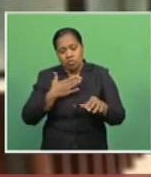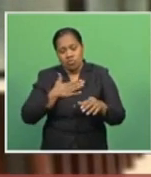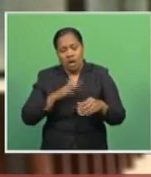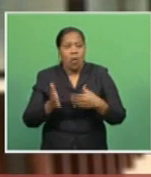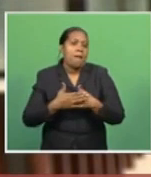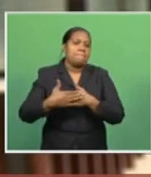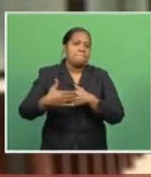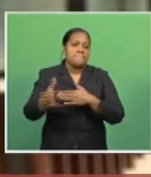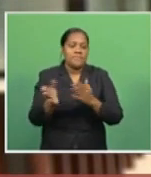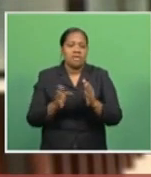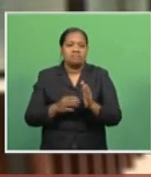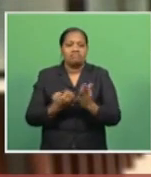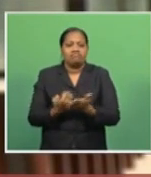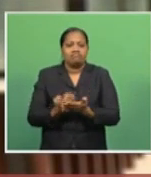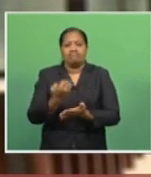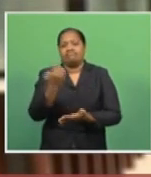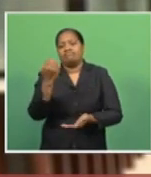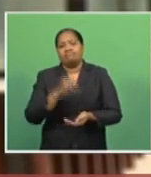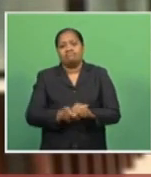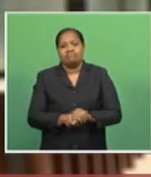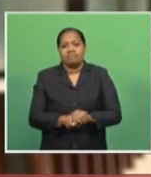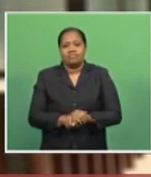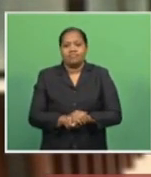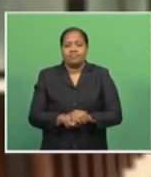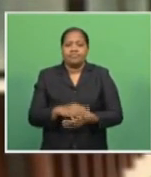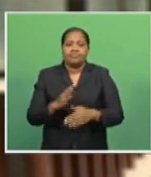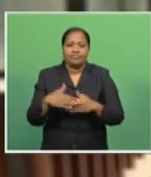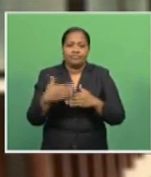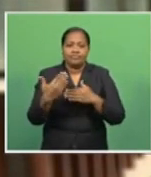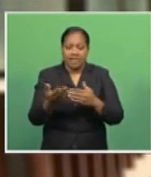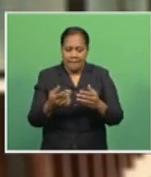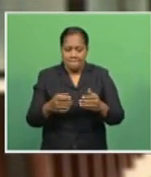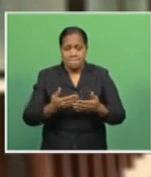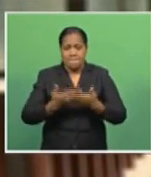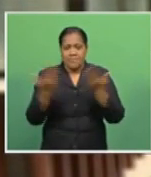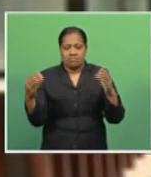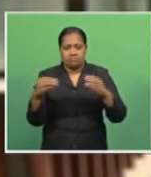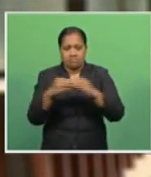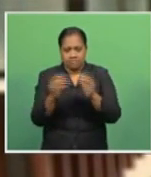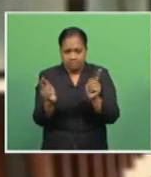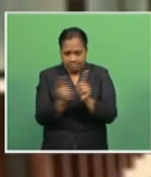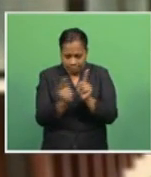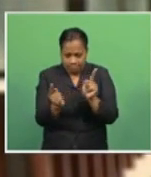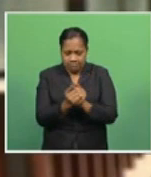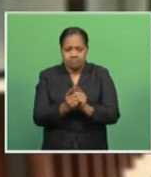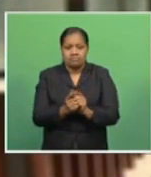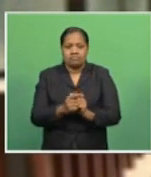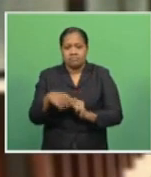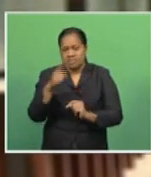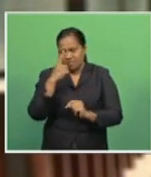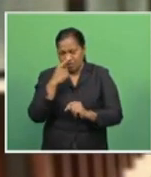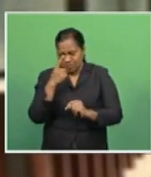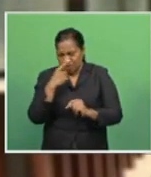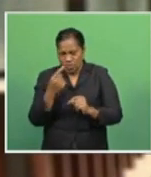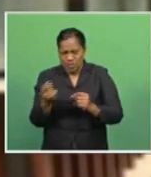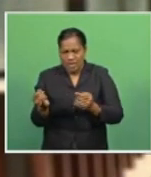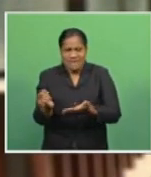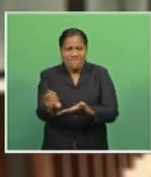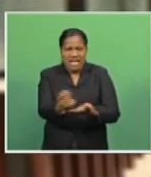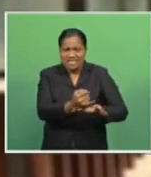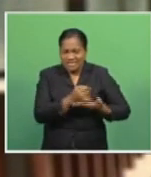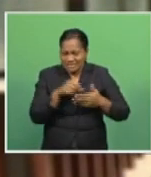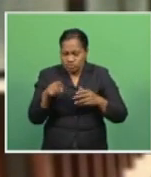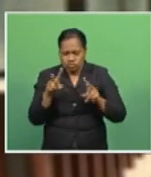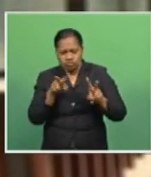supported investor mood ahead of major central bank meetings. Investors will be watching to see if the U.S. central